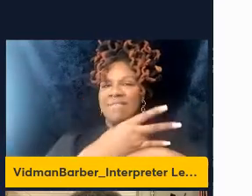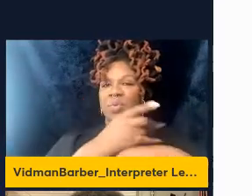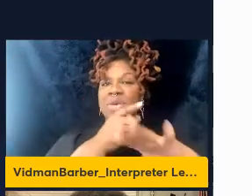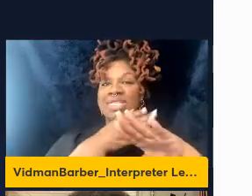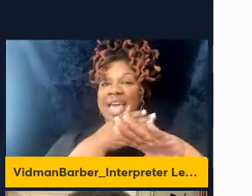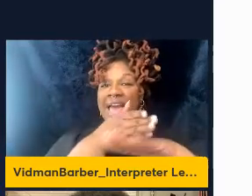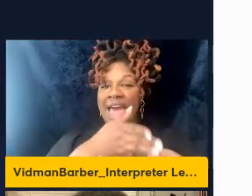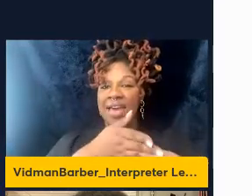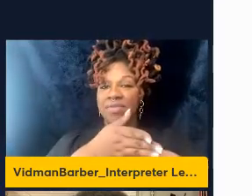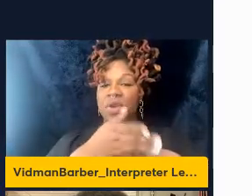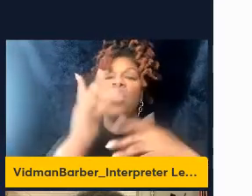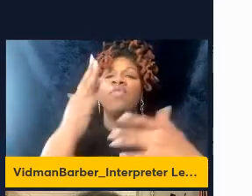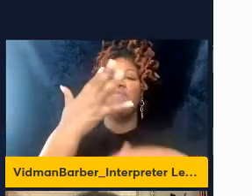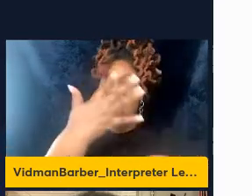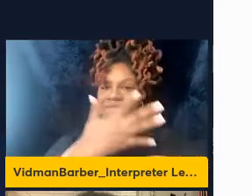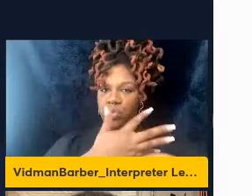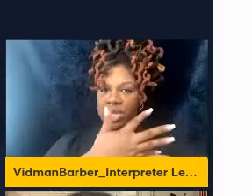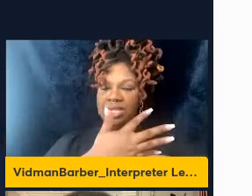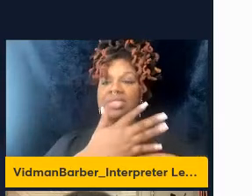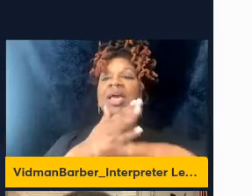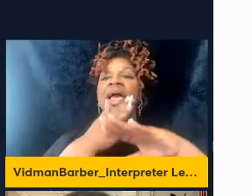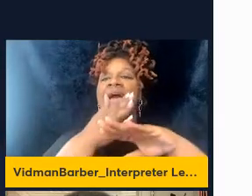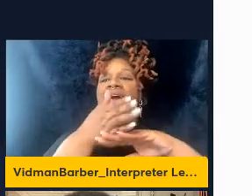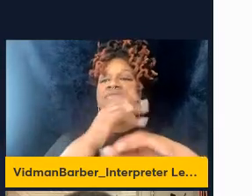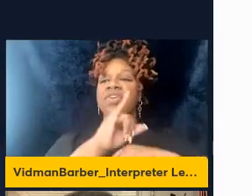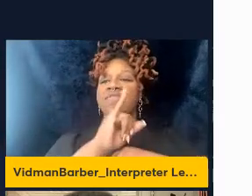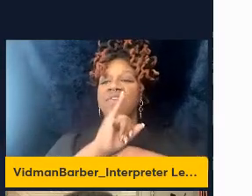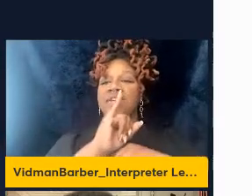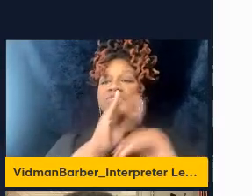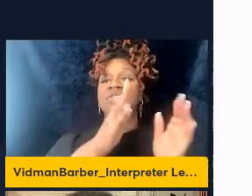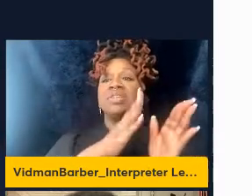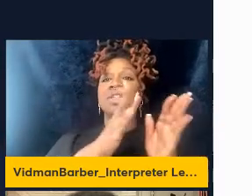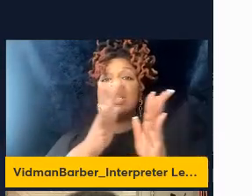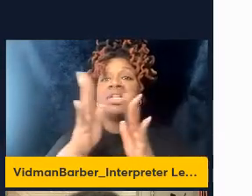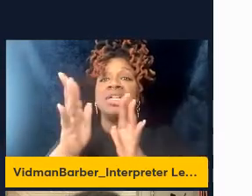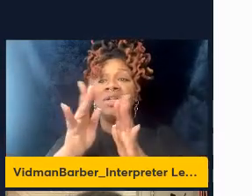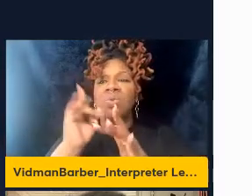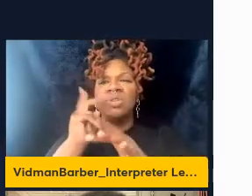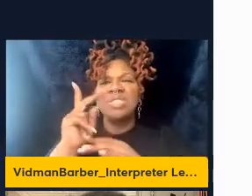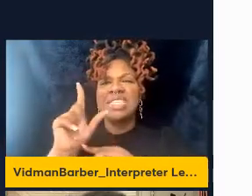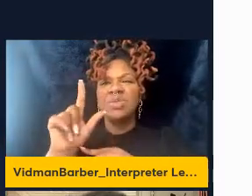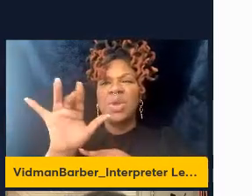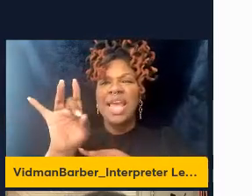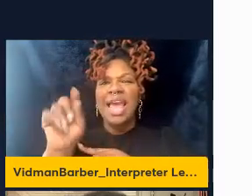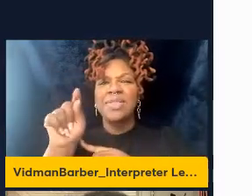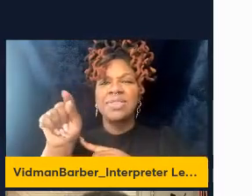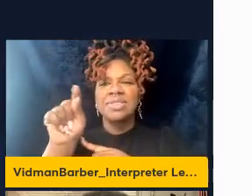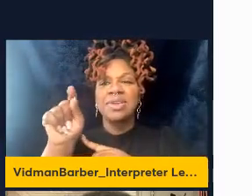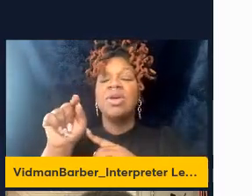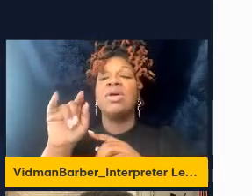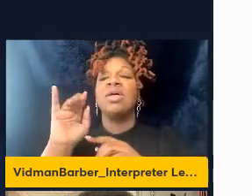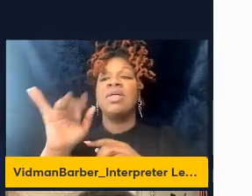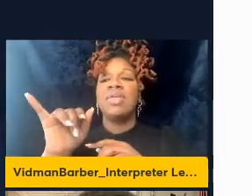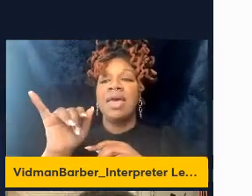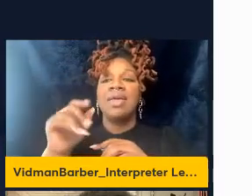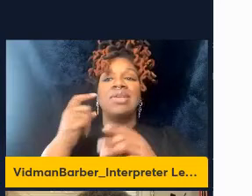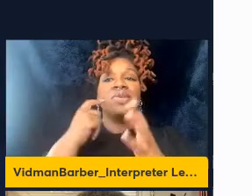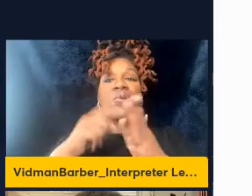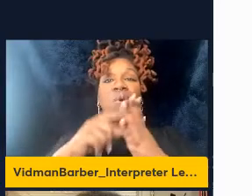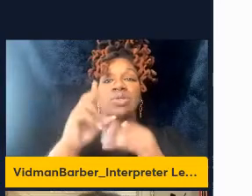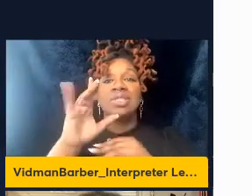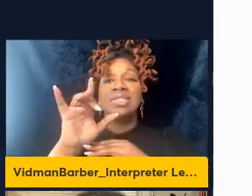no this is five weeks post-primary infection and then this point it's seven weeks post-primary infection we can see that these cells are maintained